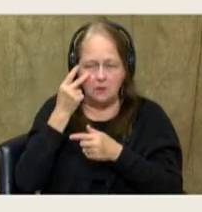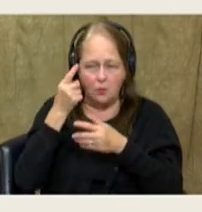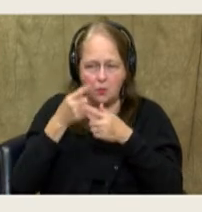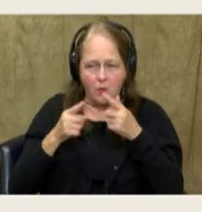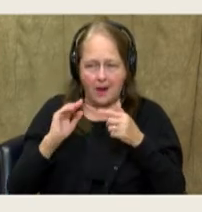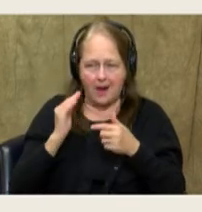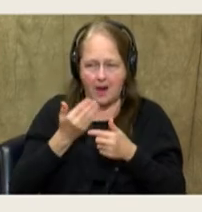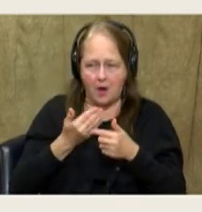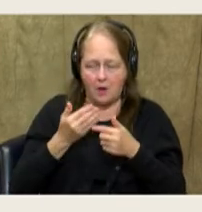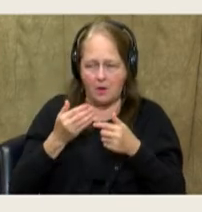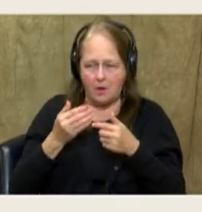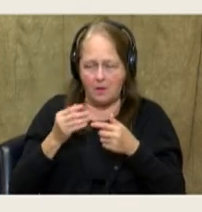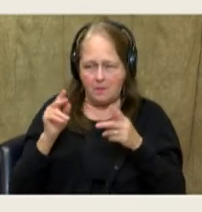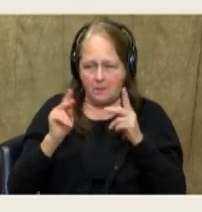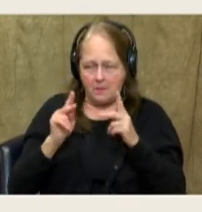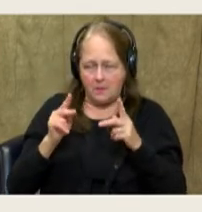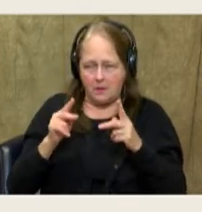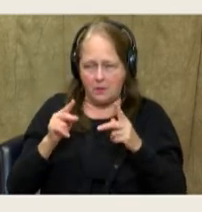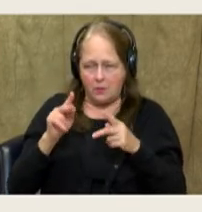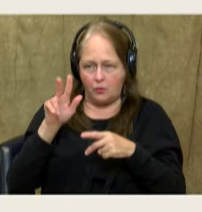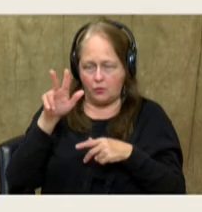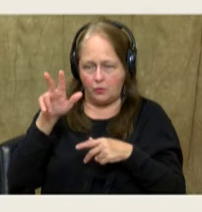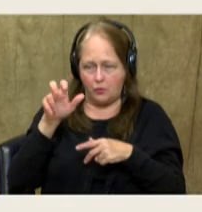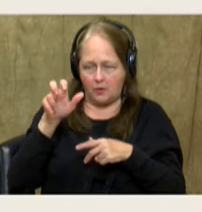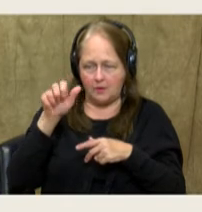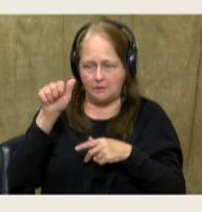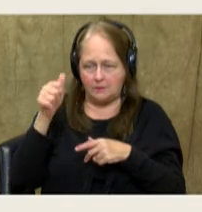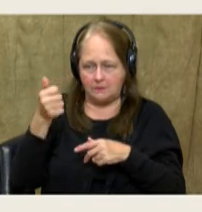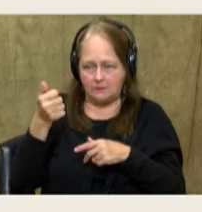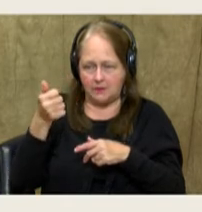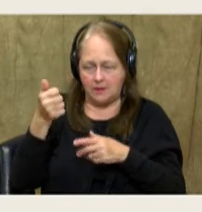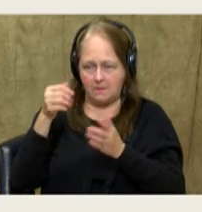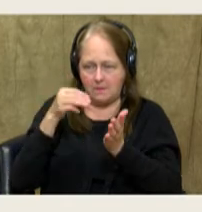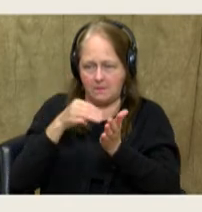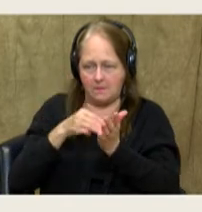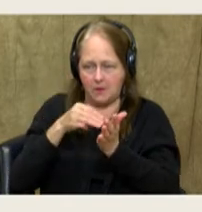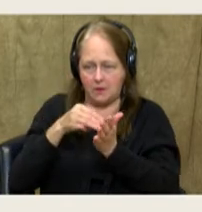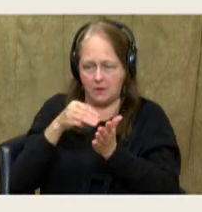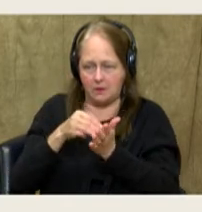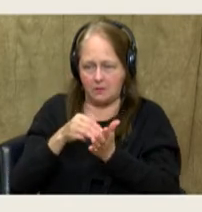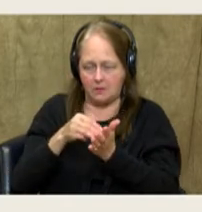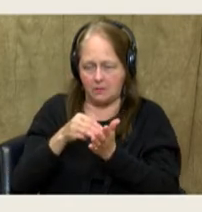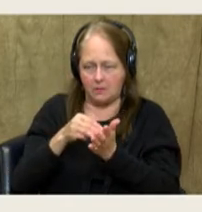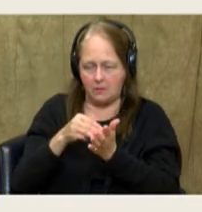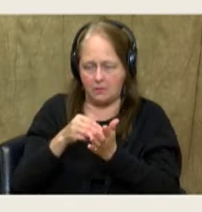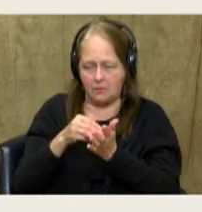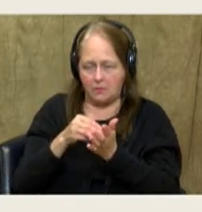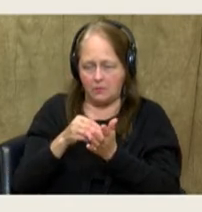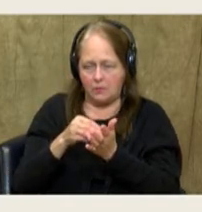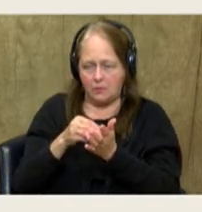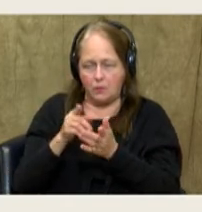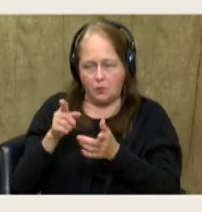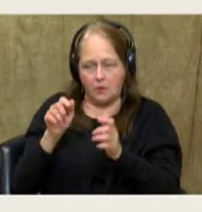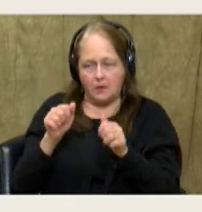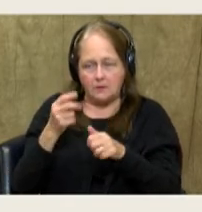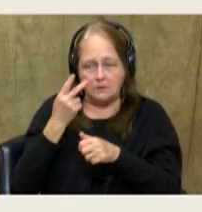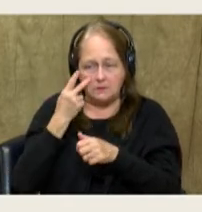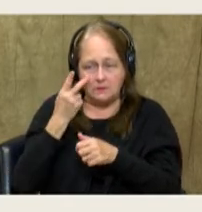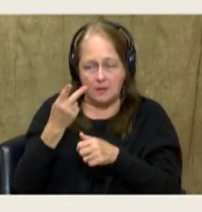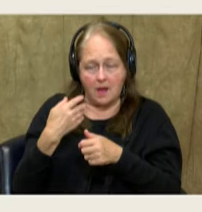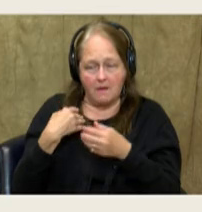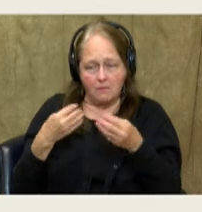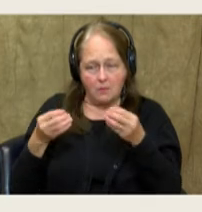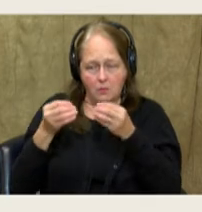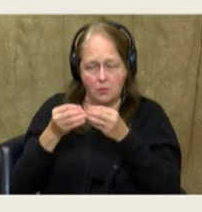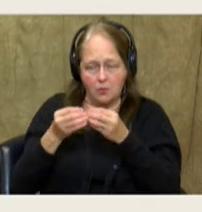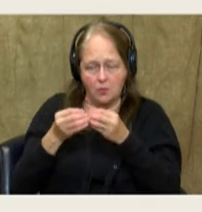our population. 310 million, again, this is dated data. So you can see that they have a